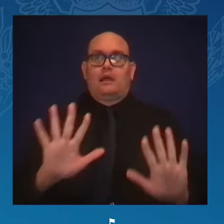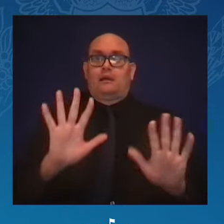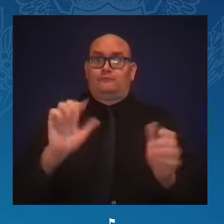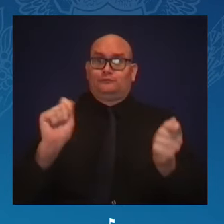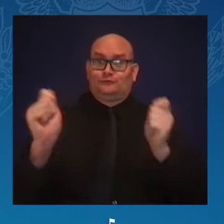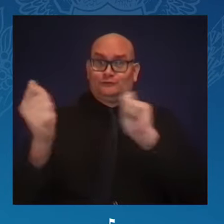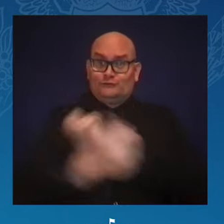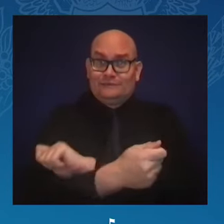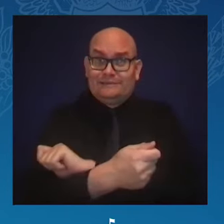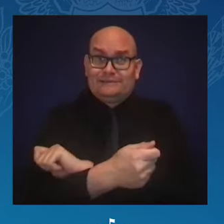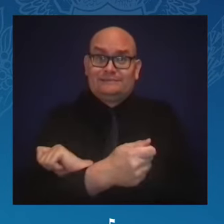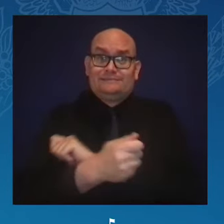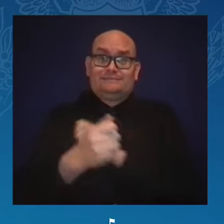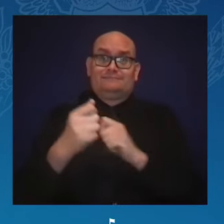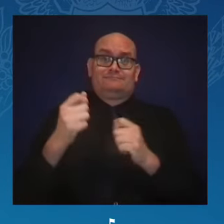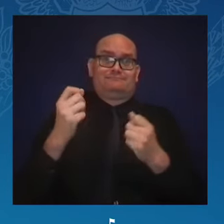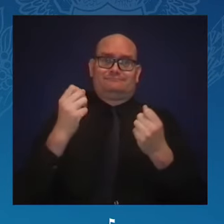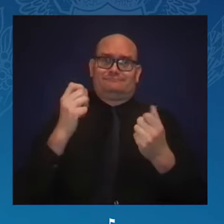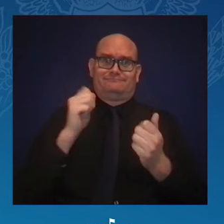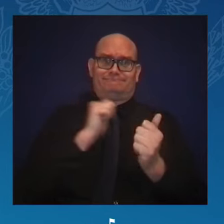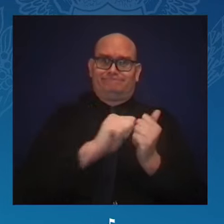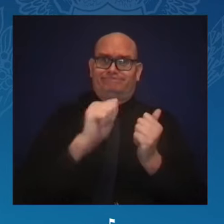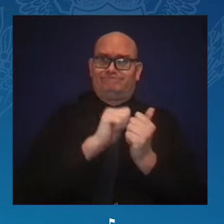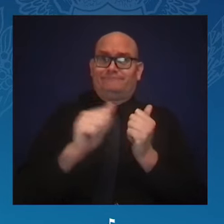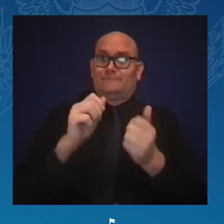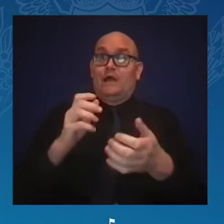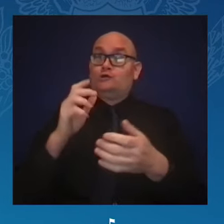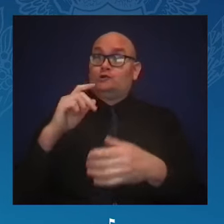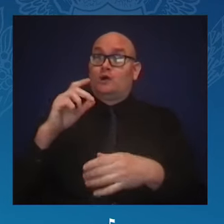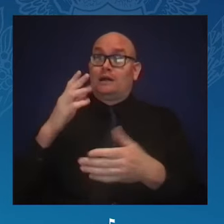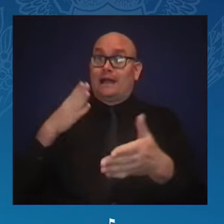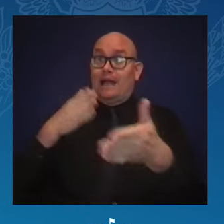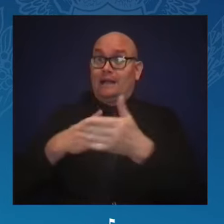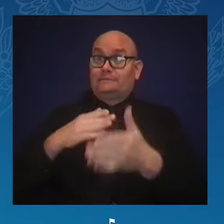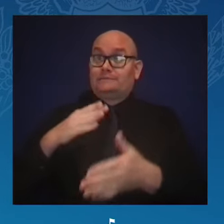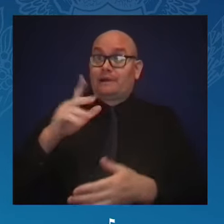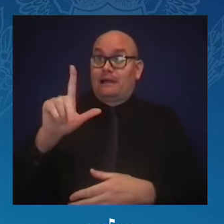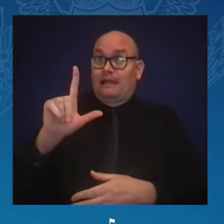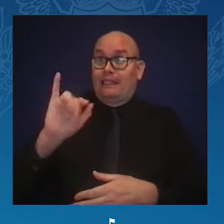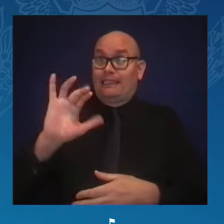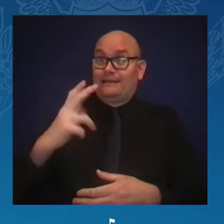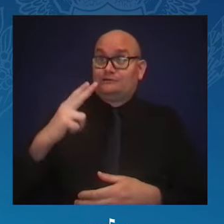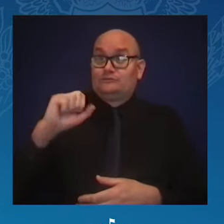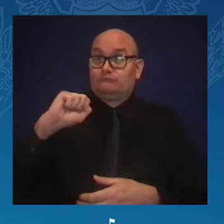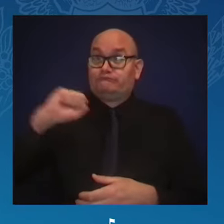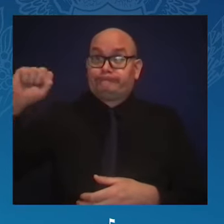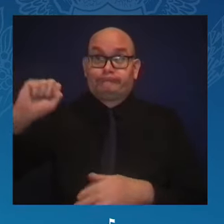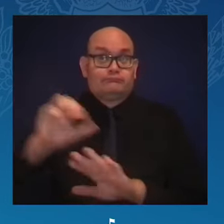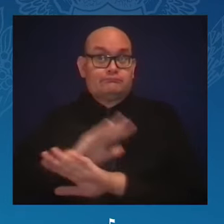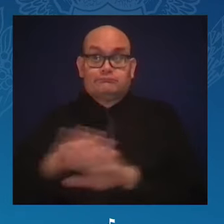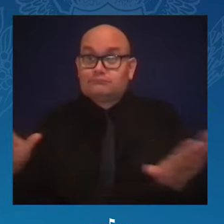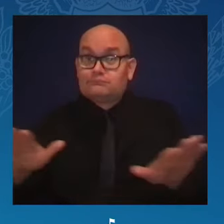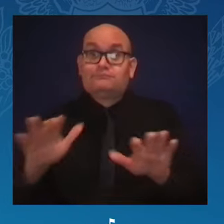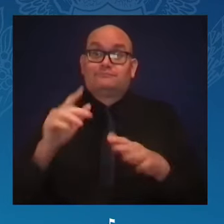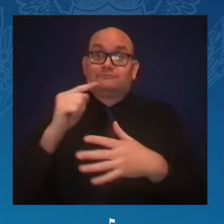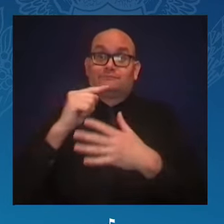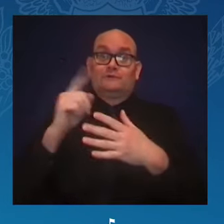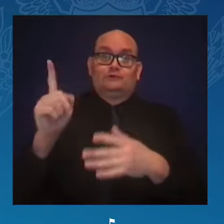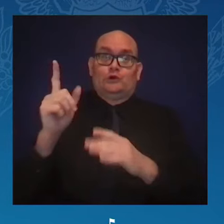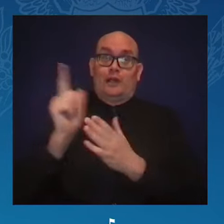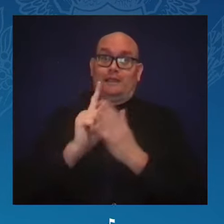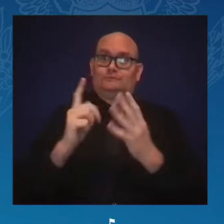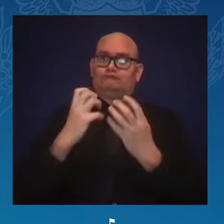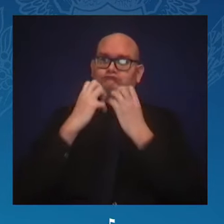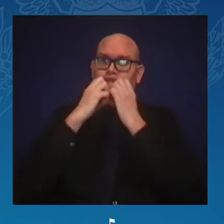universities was signed into law, as was her effort to infuse much-needed capital into low